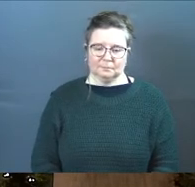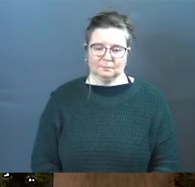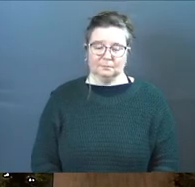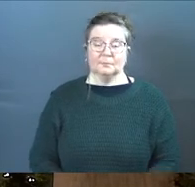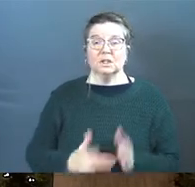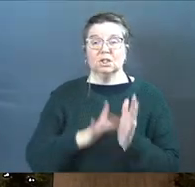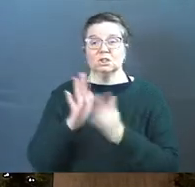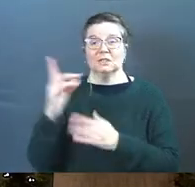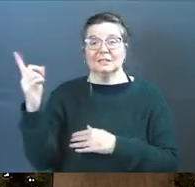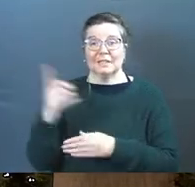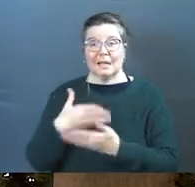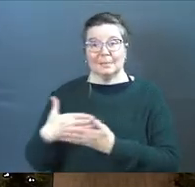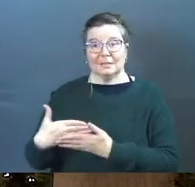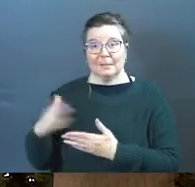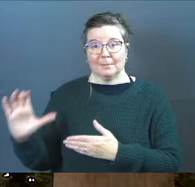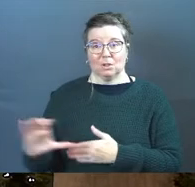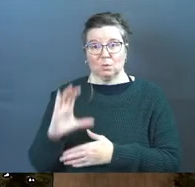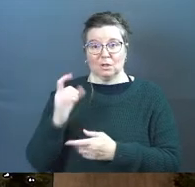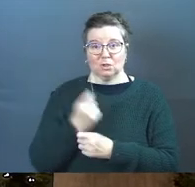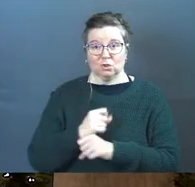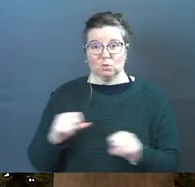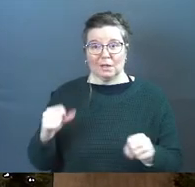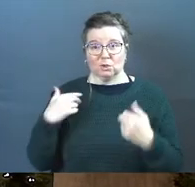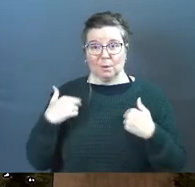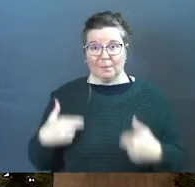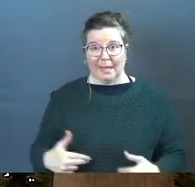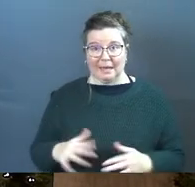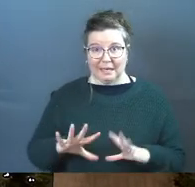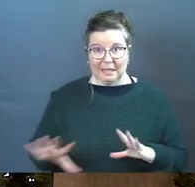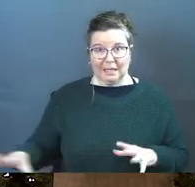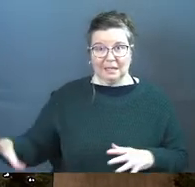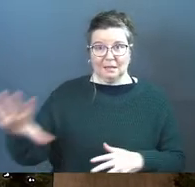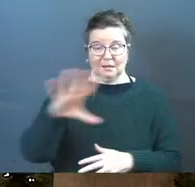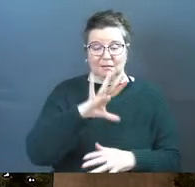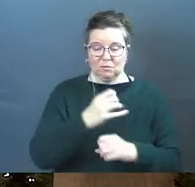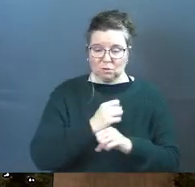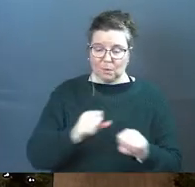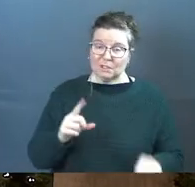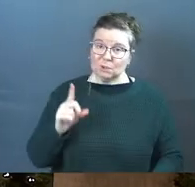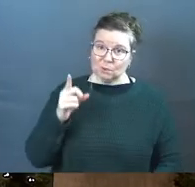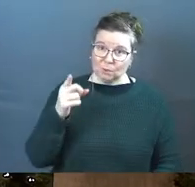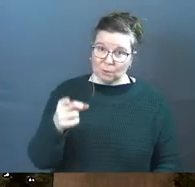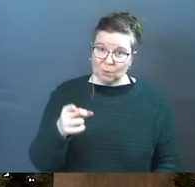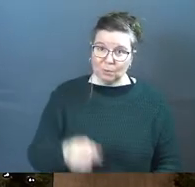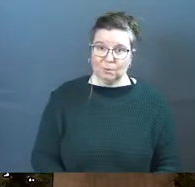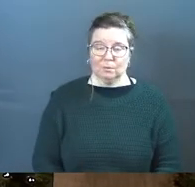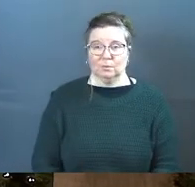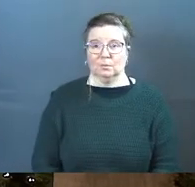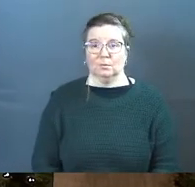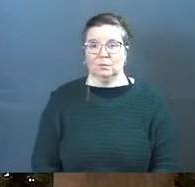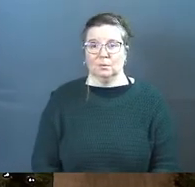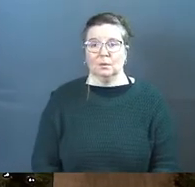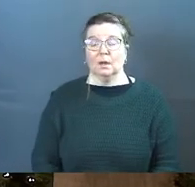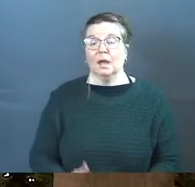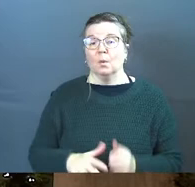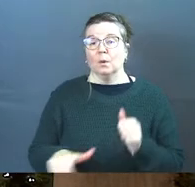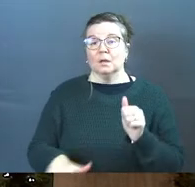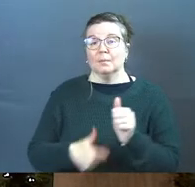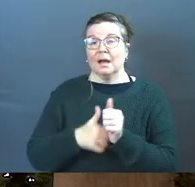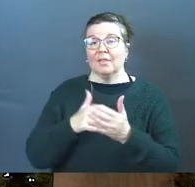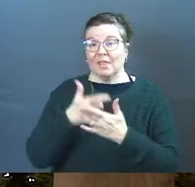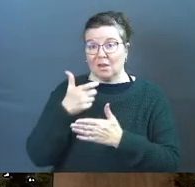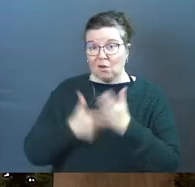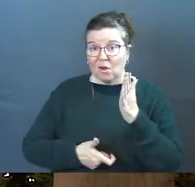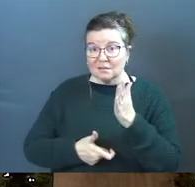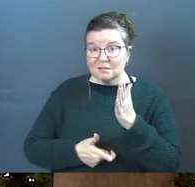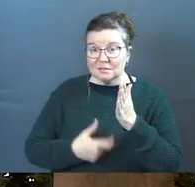Jesus came as a baby at Christmas to rescue humanity to rescue you and what's behind all that